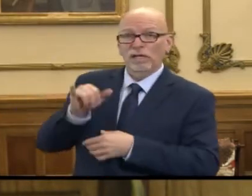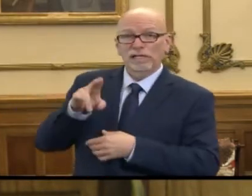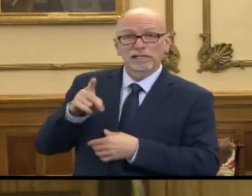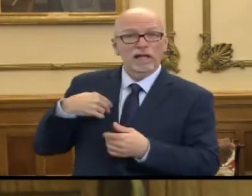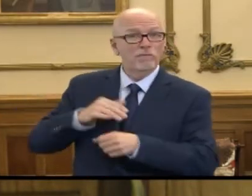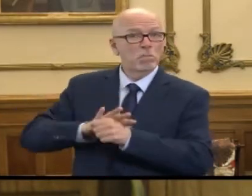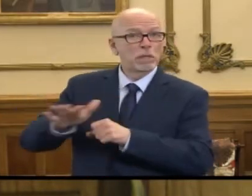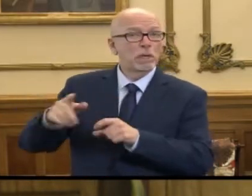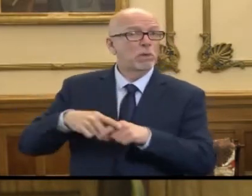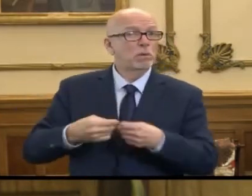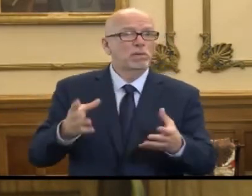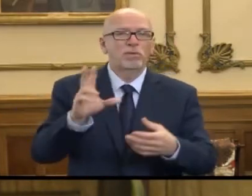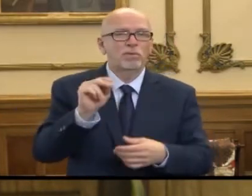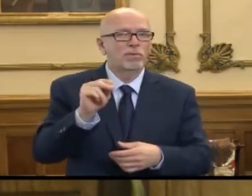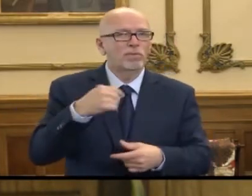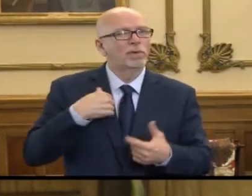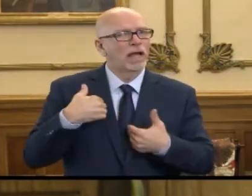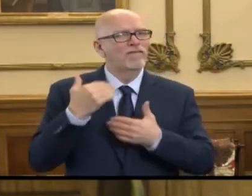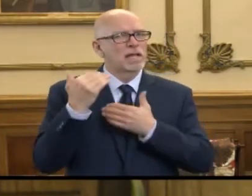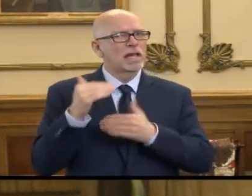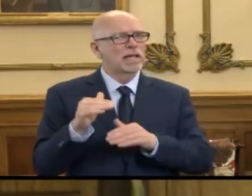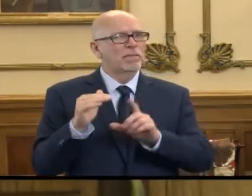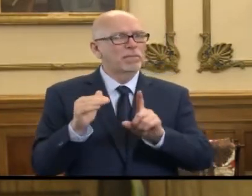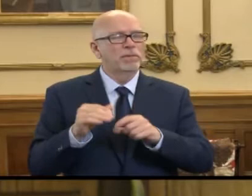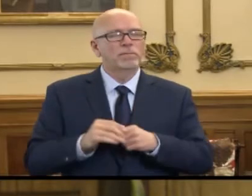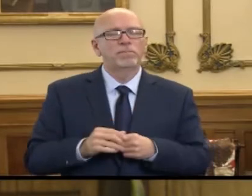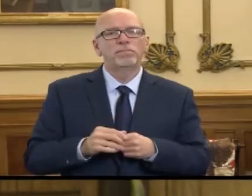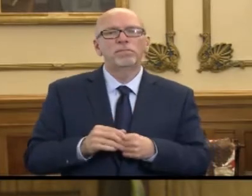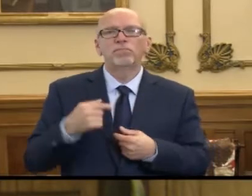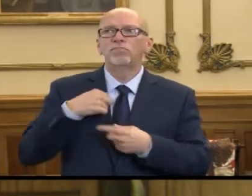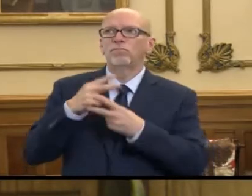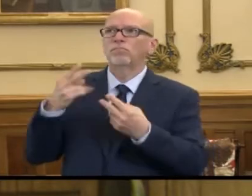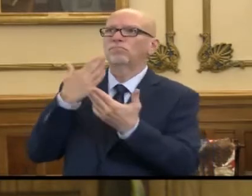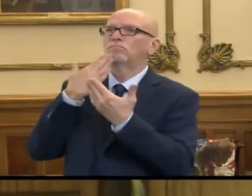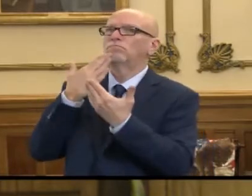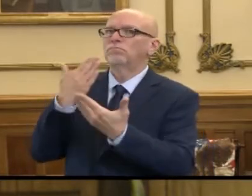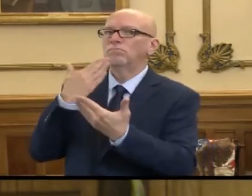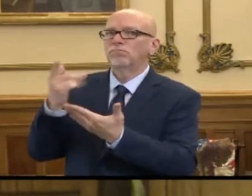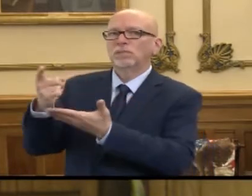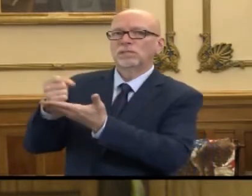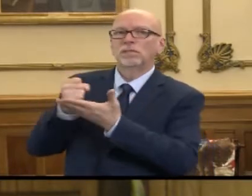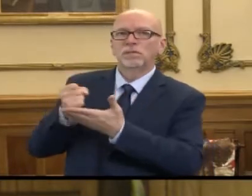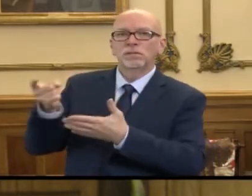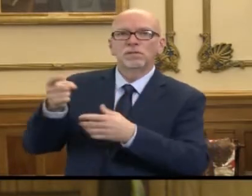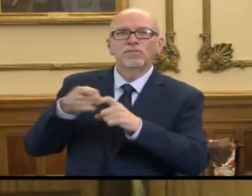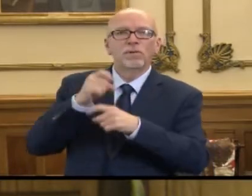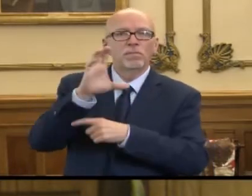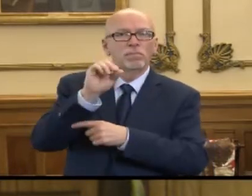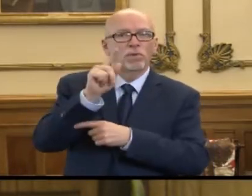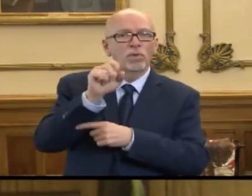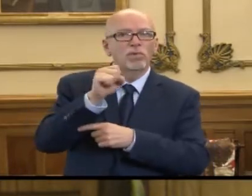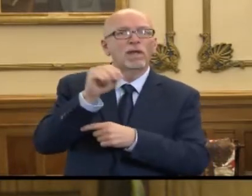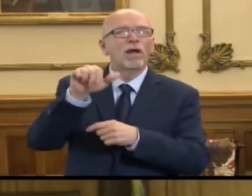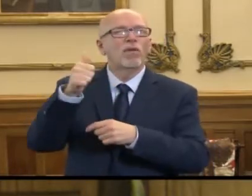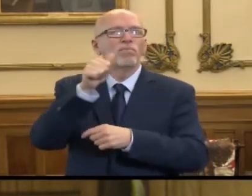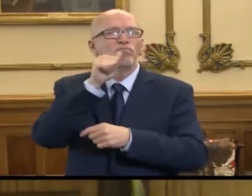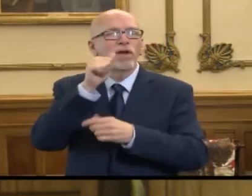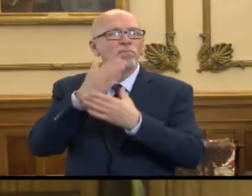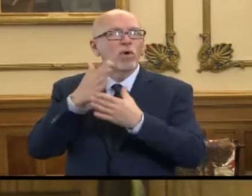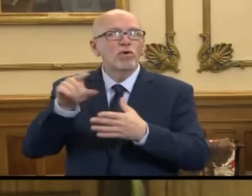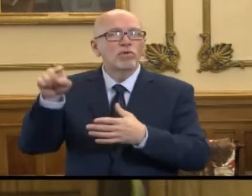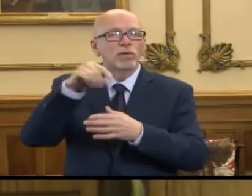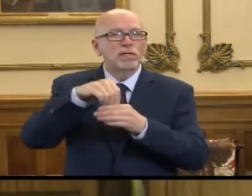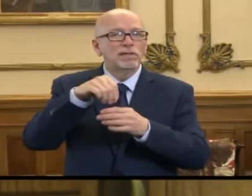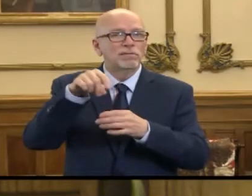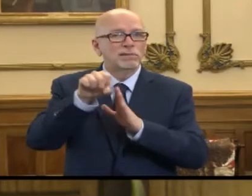Indiana to be giving out. I'm incredibly grateful for the assistance we've received from the Colts and from private partners from across the